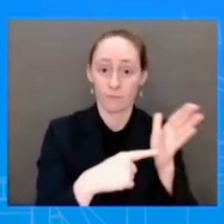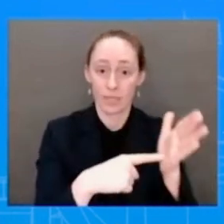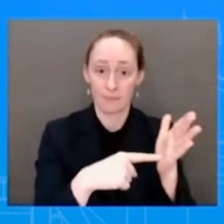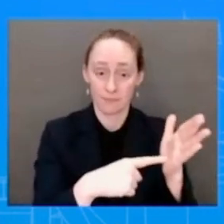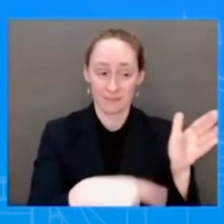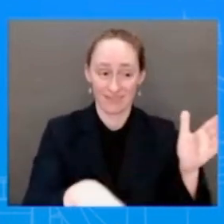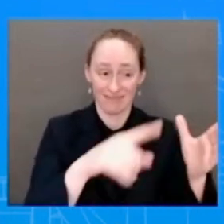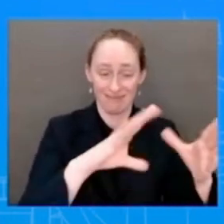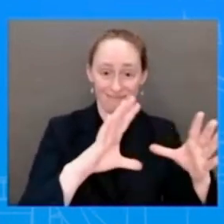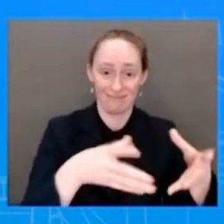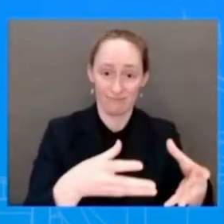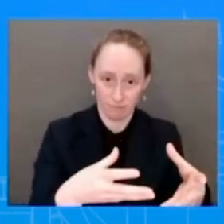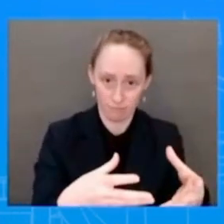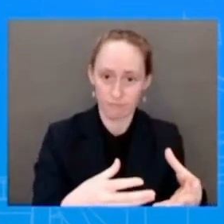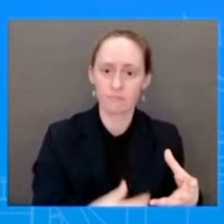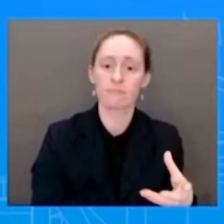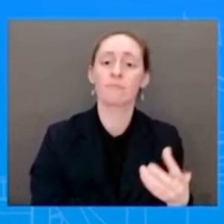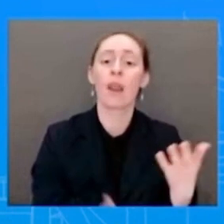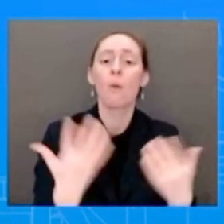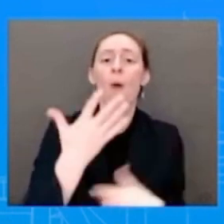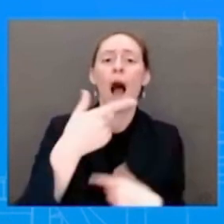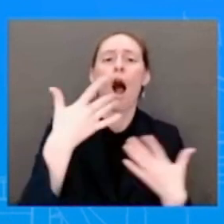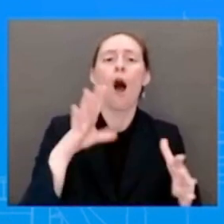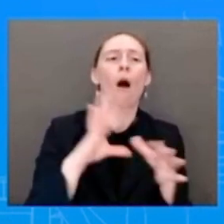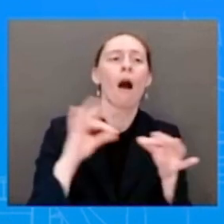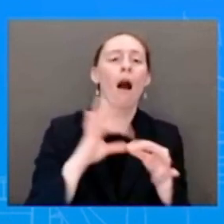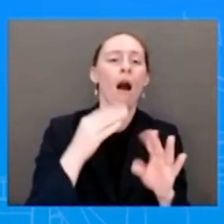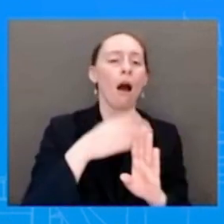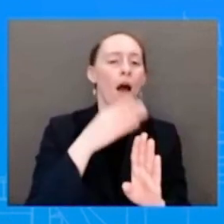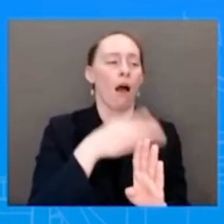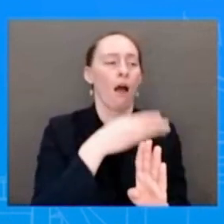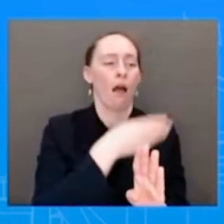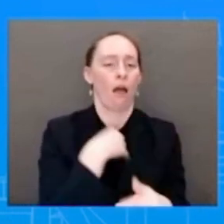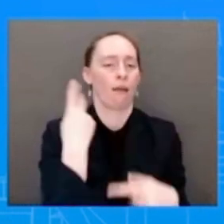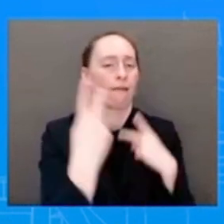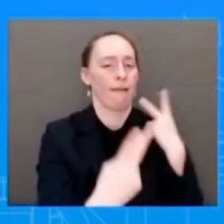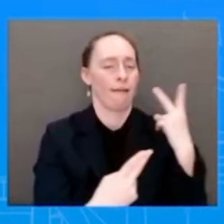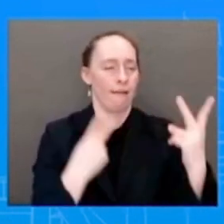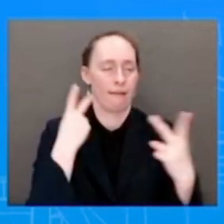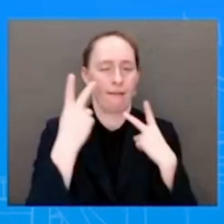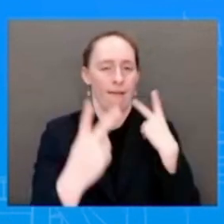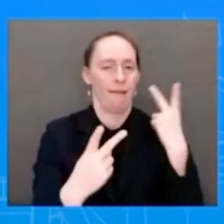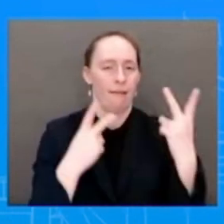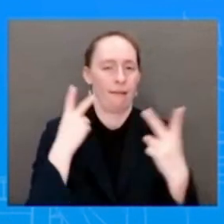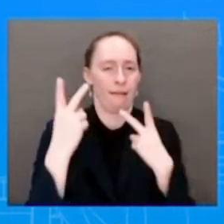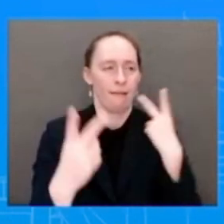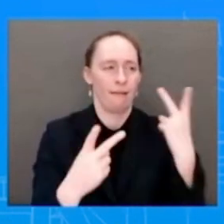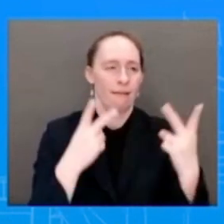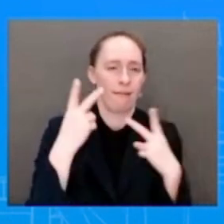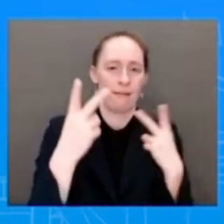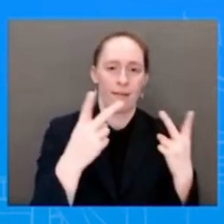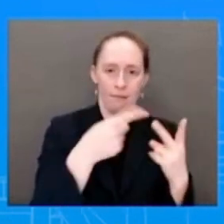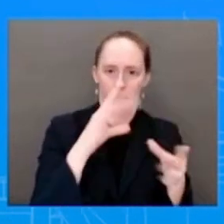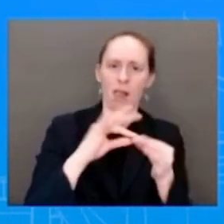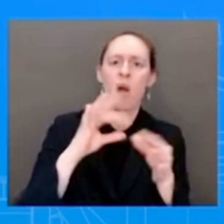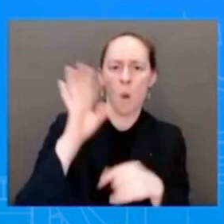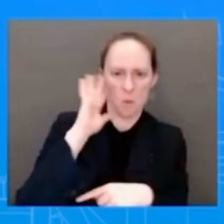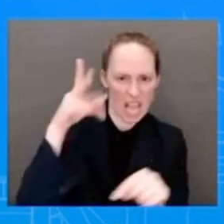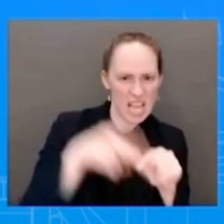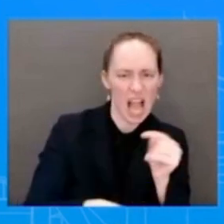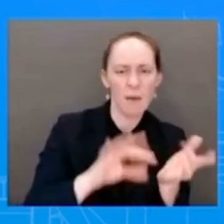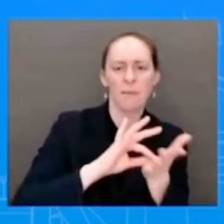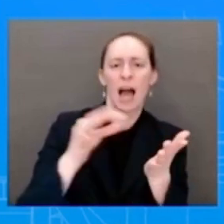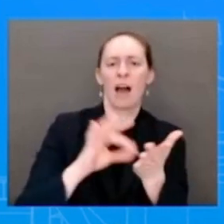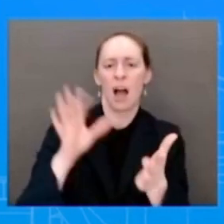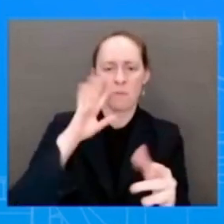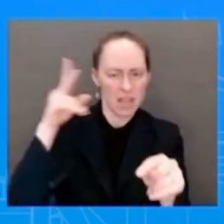Medicare, that they want to cut Social Security. They've been very clear on that. We've seen stories after stories and we've heard directly from